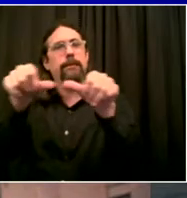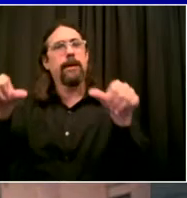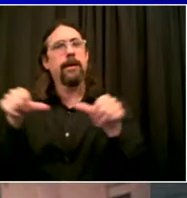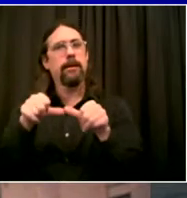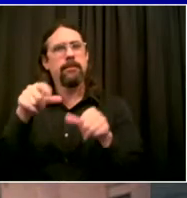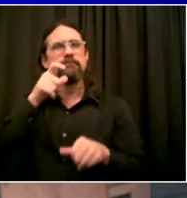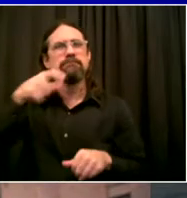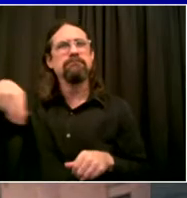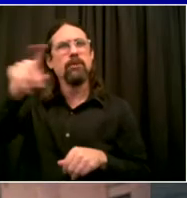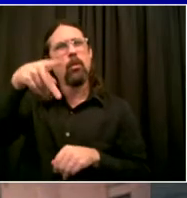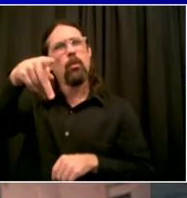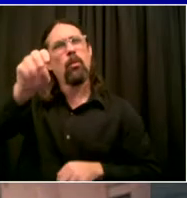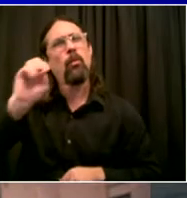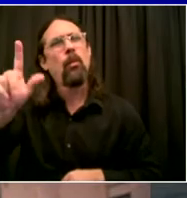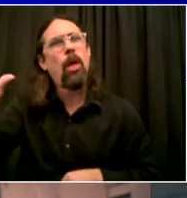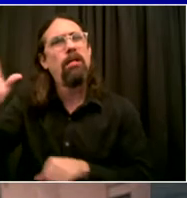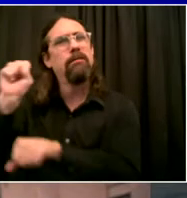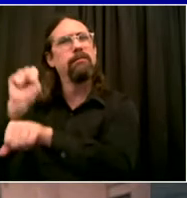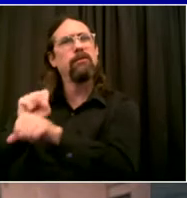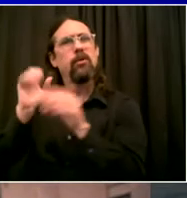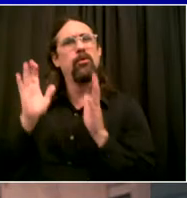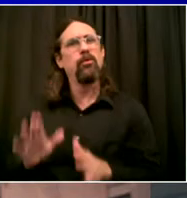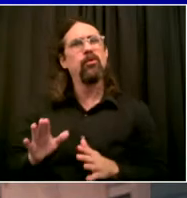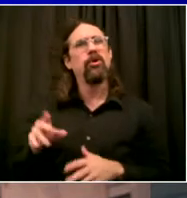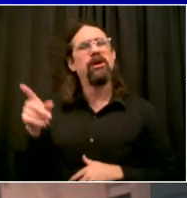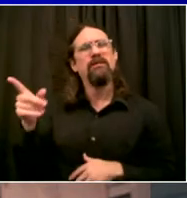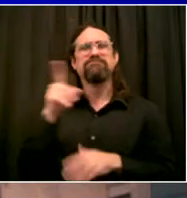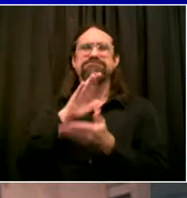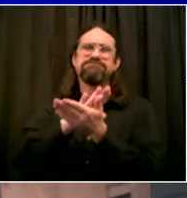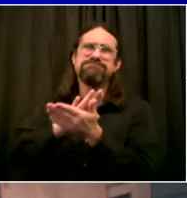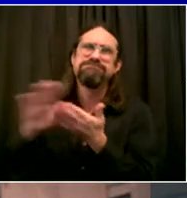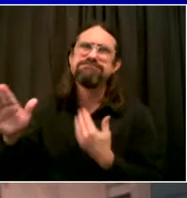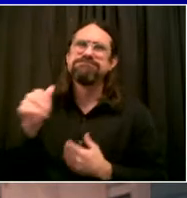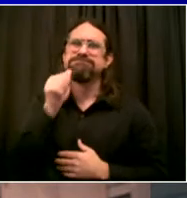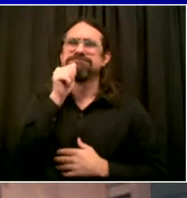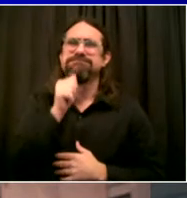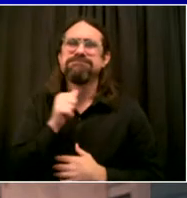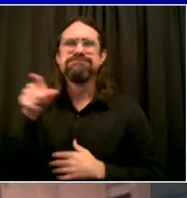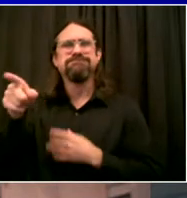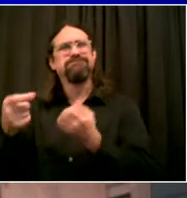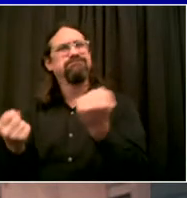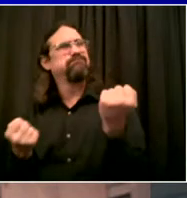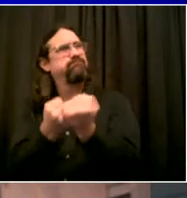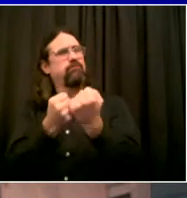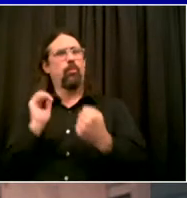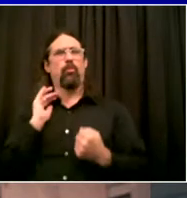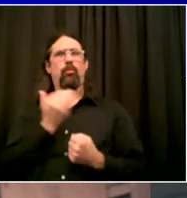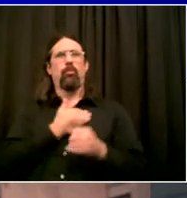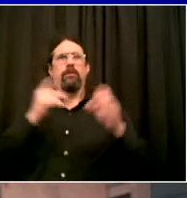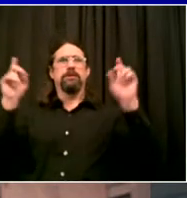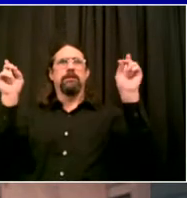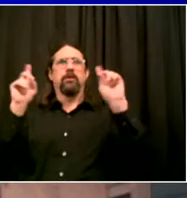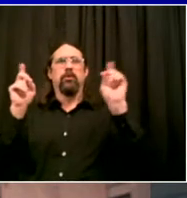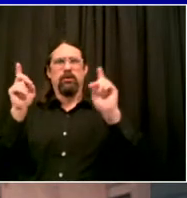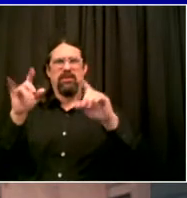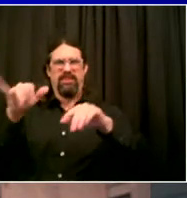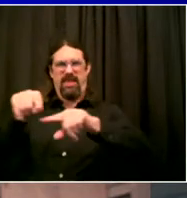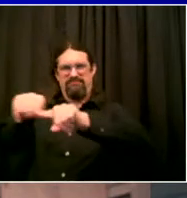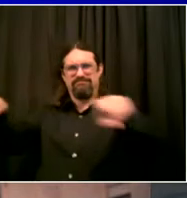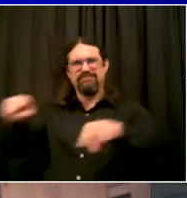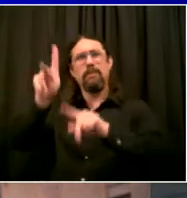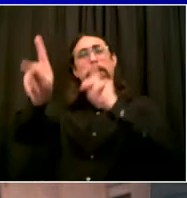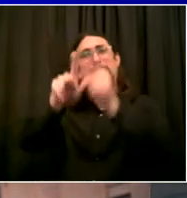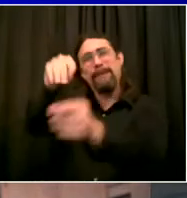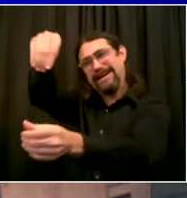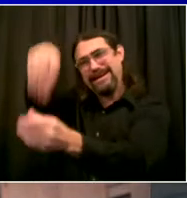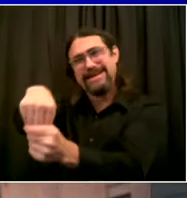work for people. The mistakes of the Board of Elections should not be in any way held against the good people working